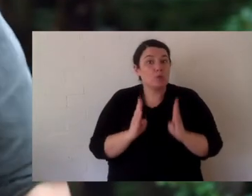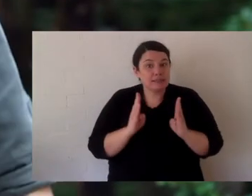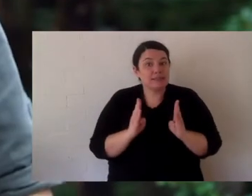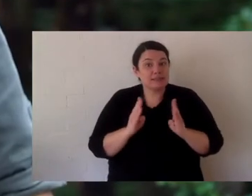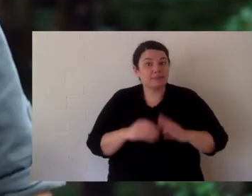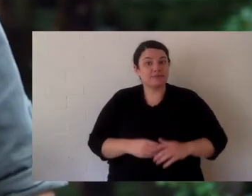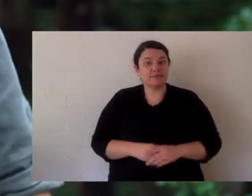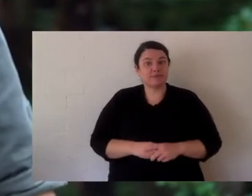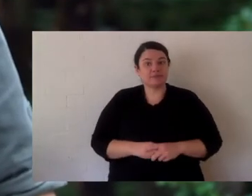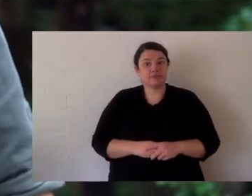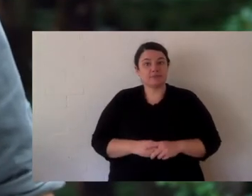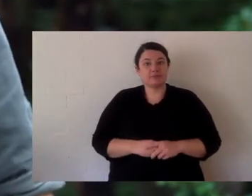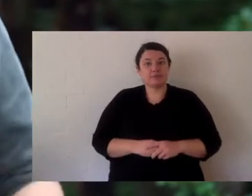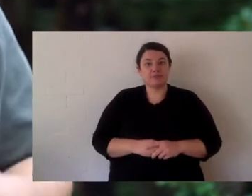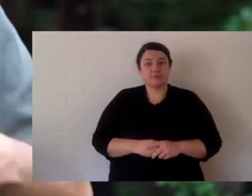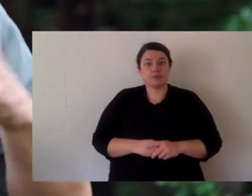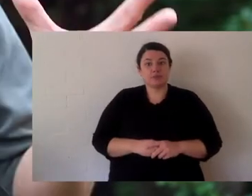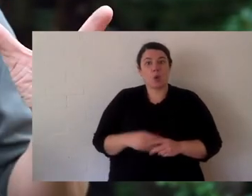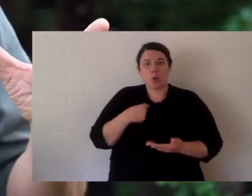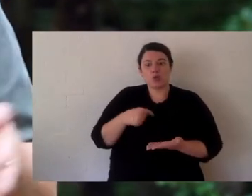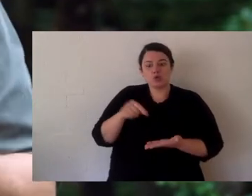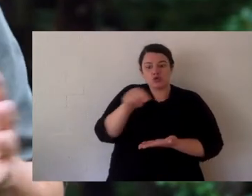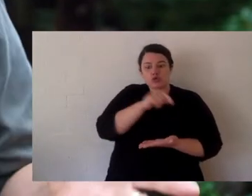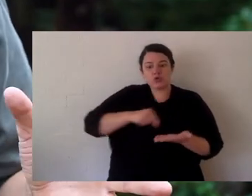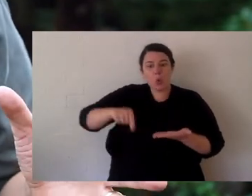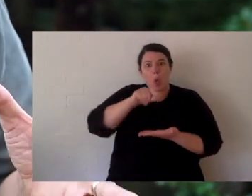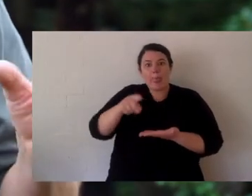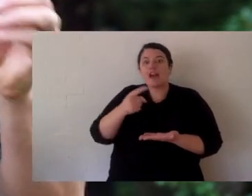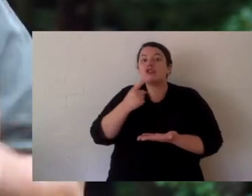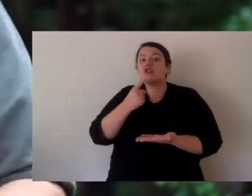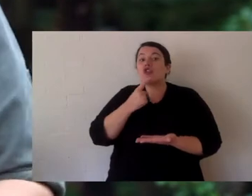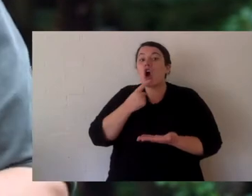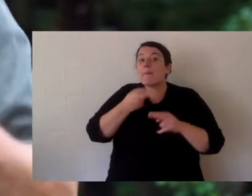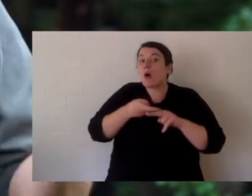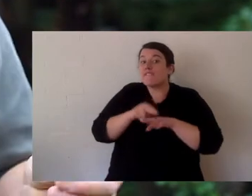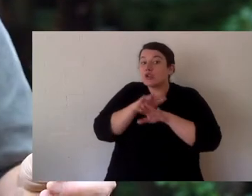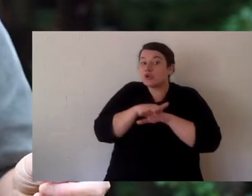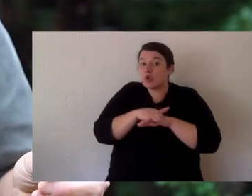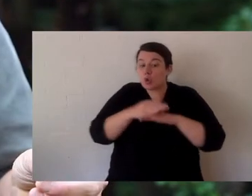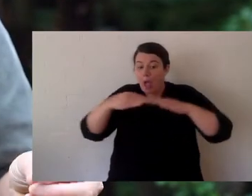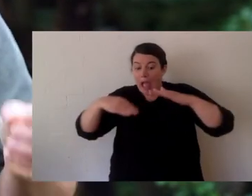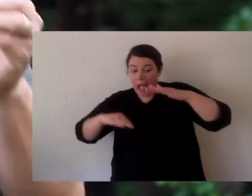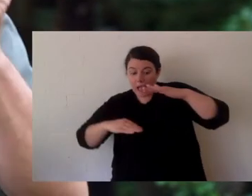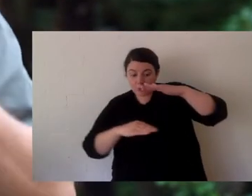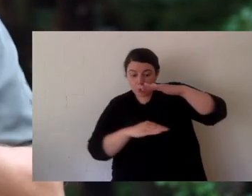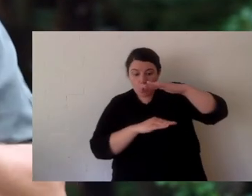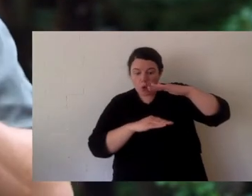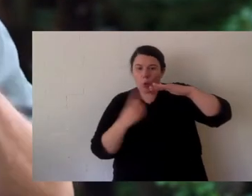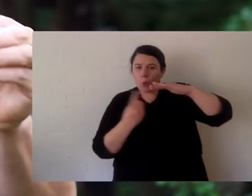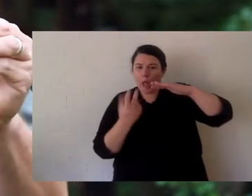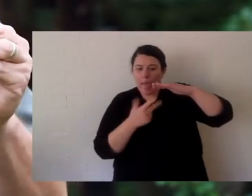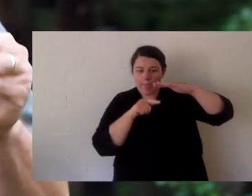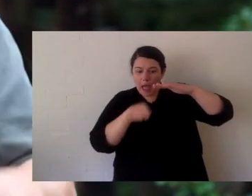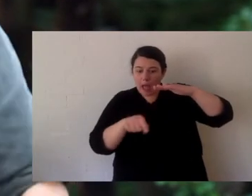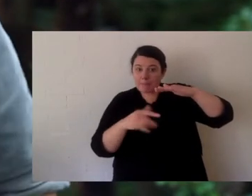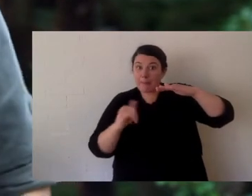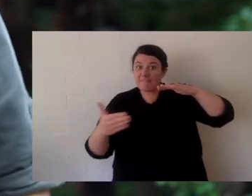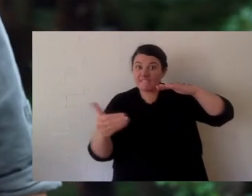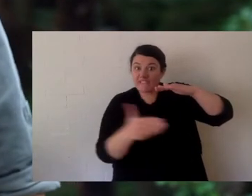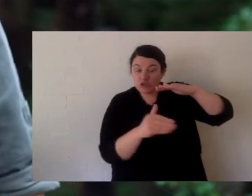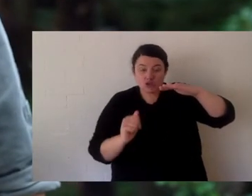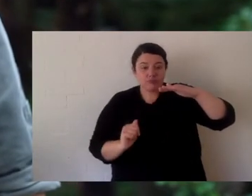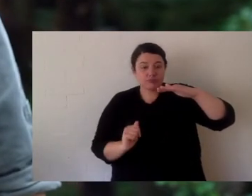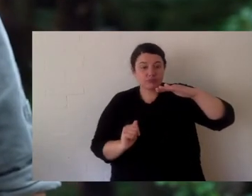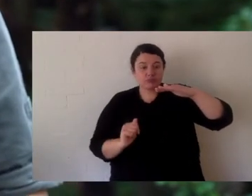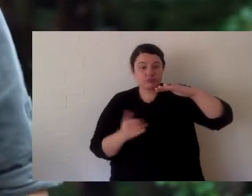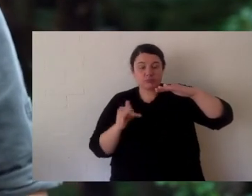I want you to find a species of turtle that lives somewhere near you. I don't care how far it is. Find one that lives near you. I want you to draw me that turtle, but I want it